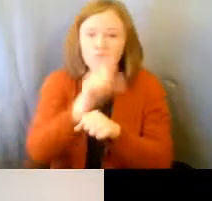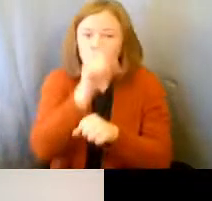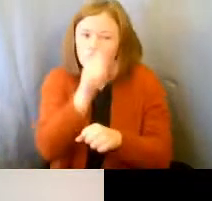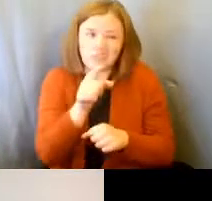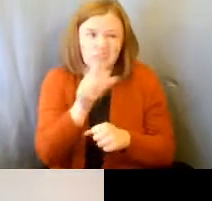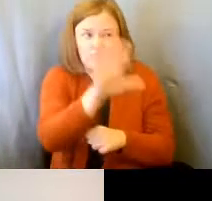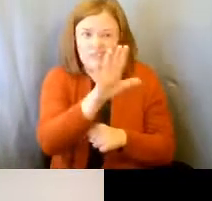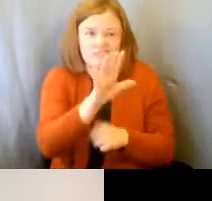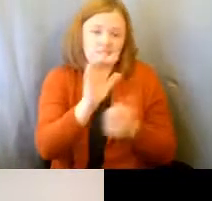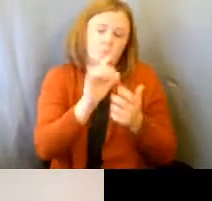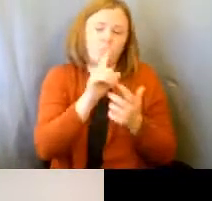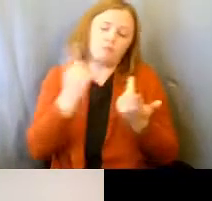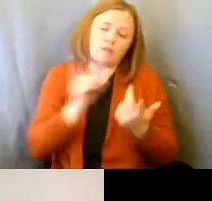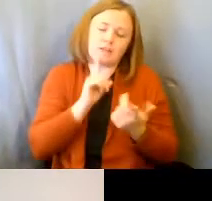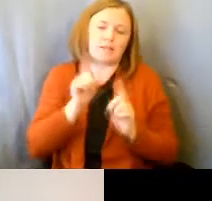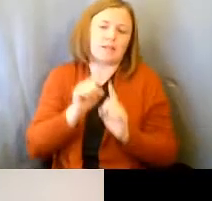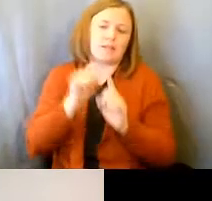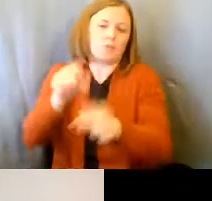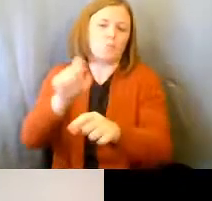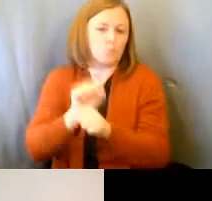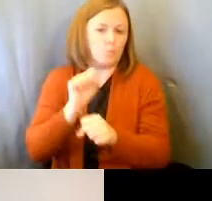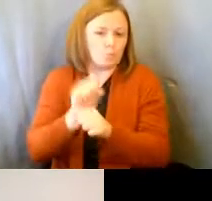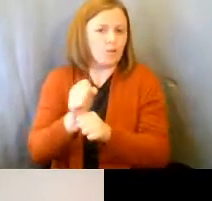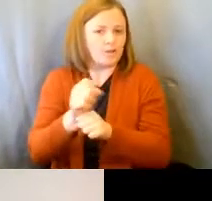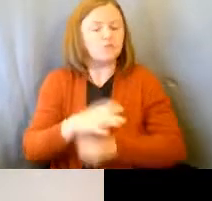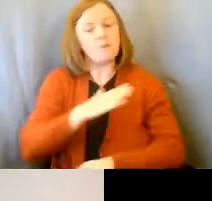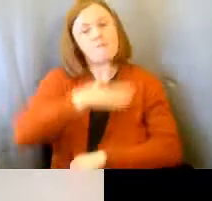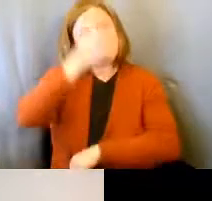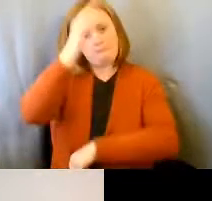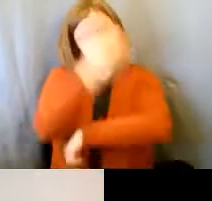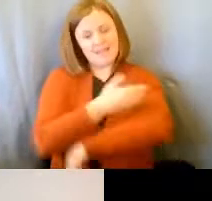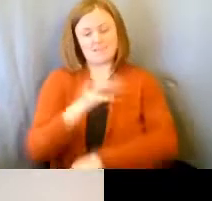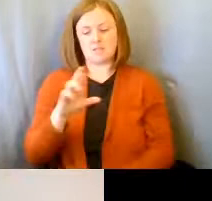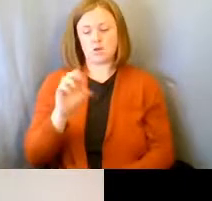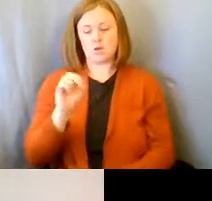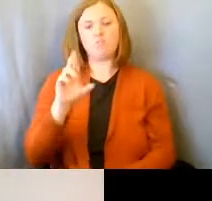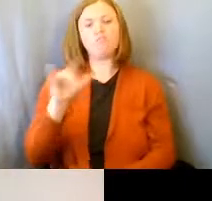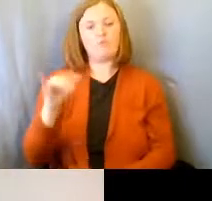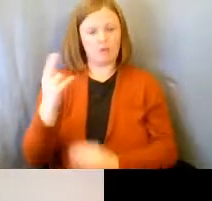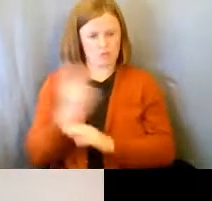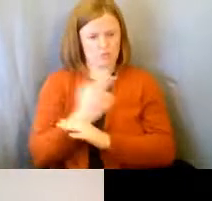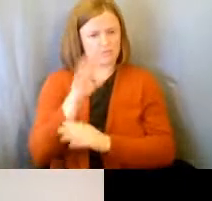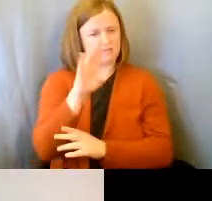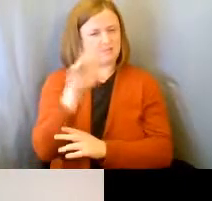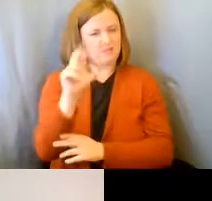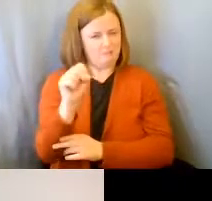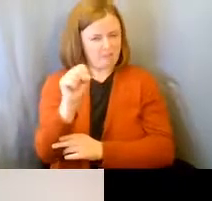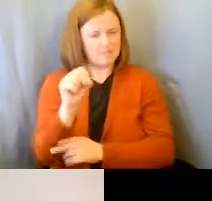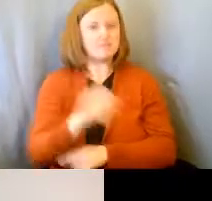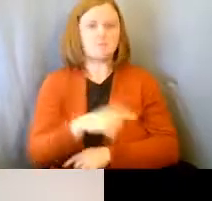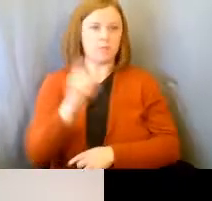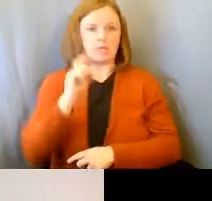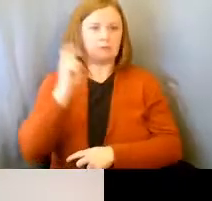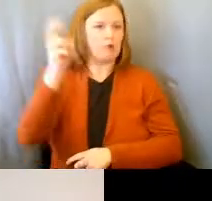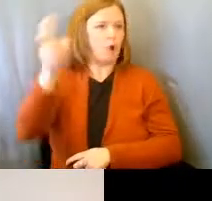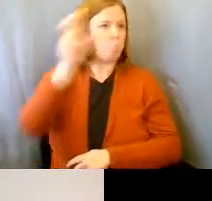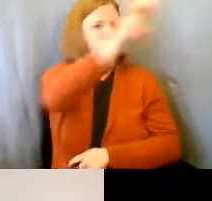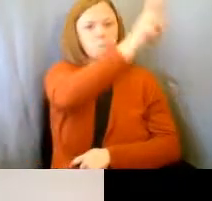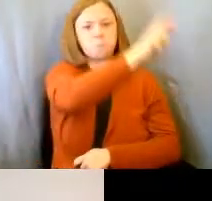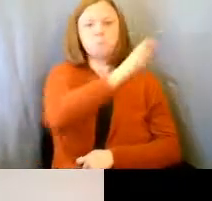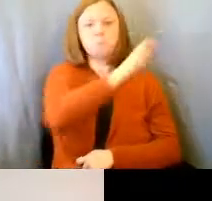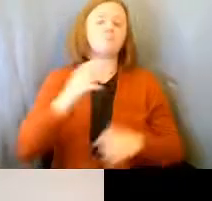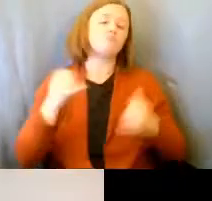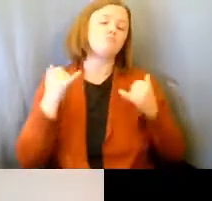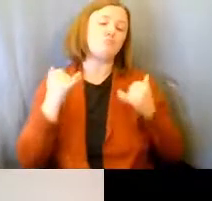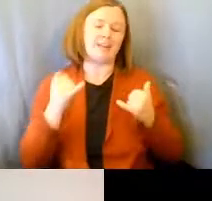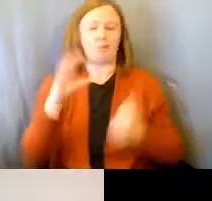much, that's the only place he uses it for. My son, Rory, uses the big bus system to go anywhere he wants. Currently,